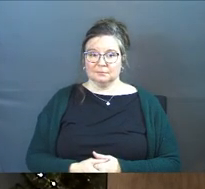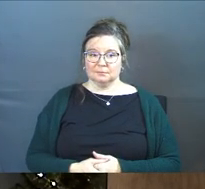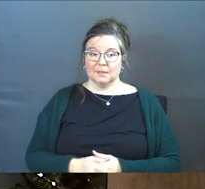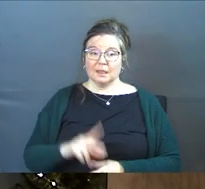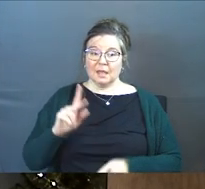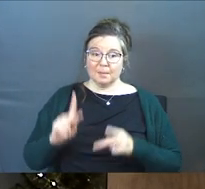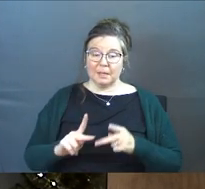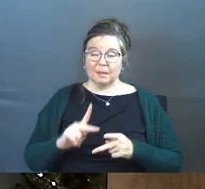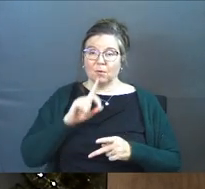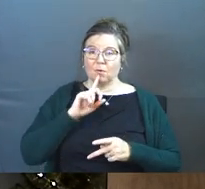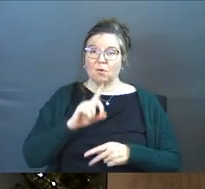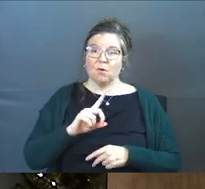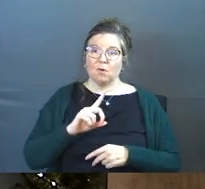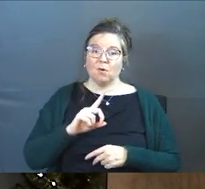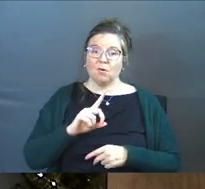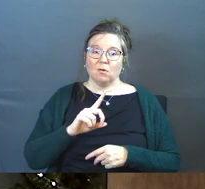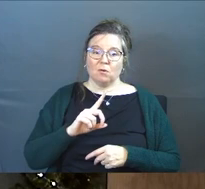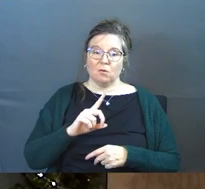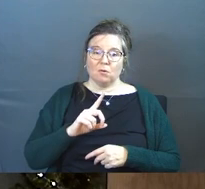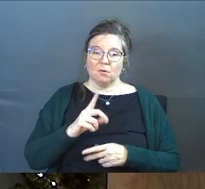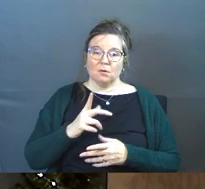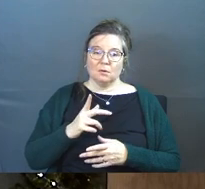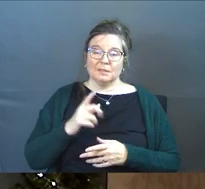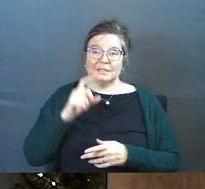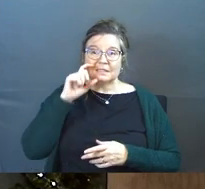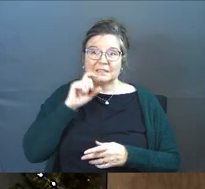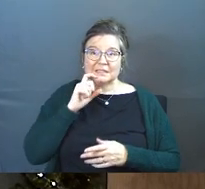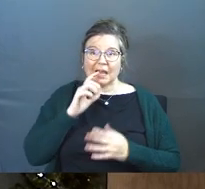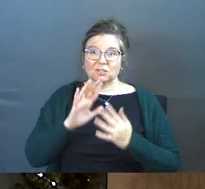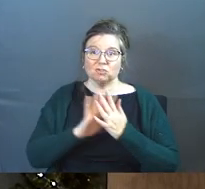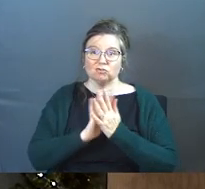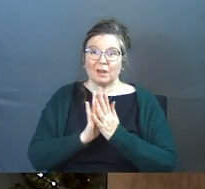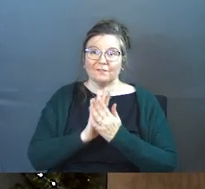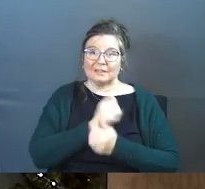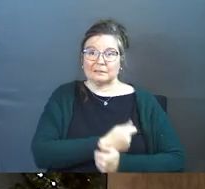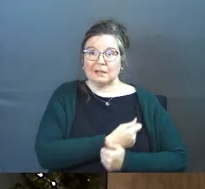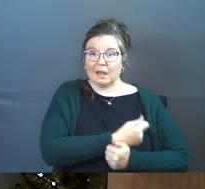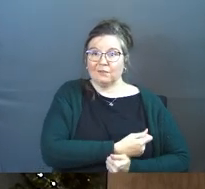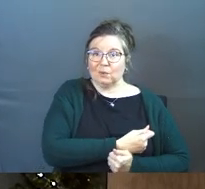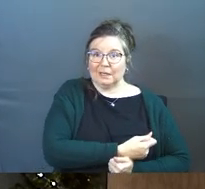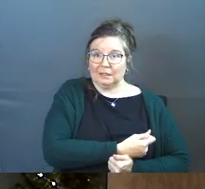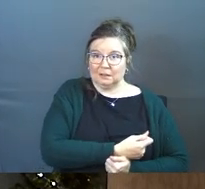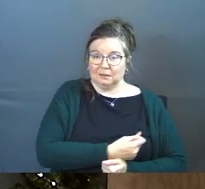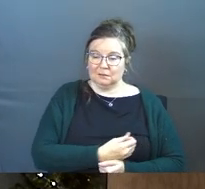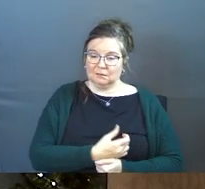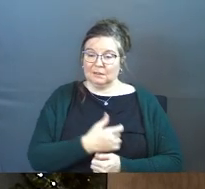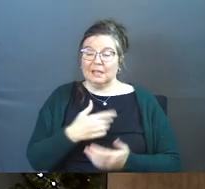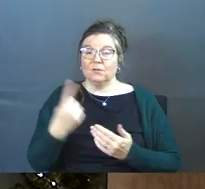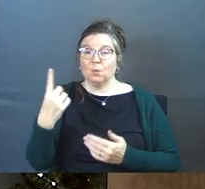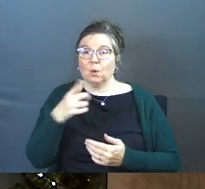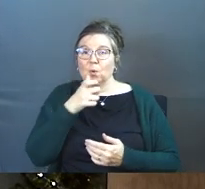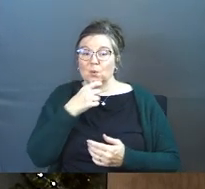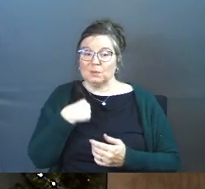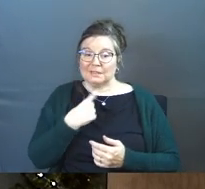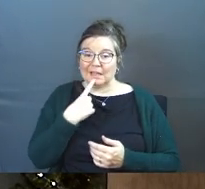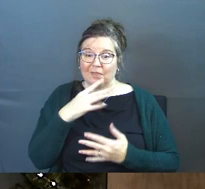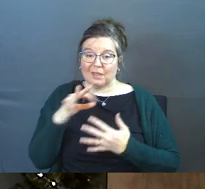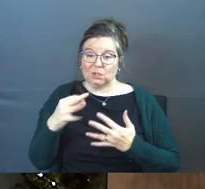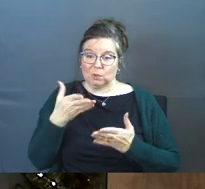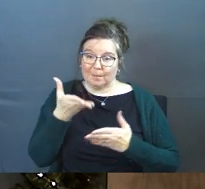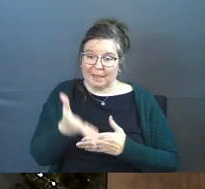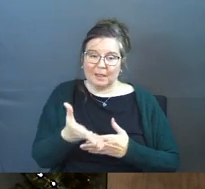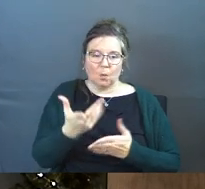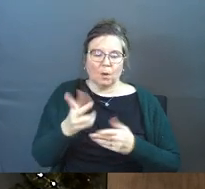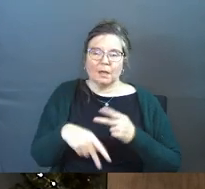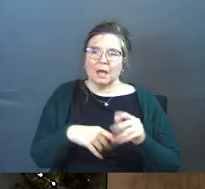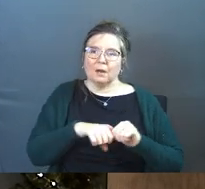that people are in sex trafficking and slavery even the ones that say that they choose to